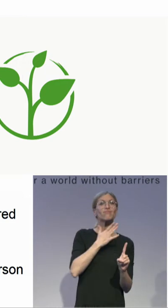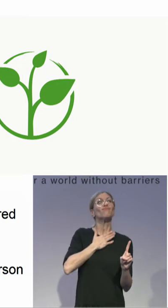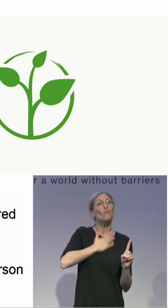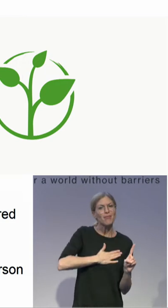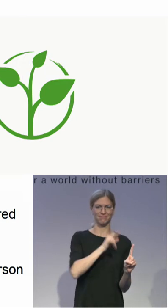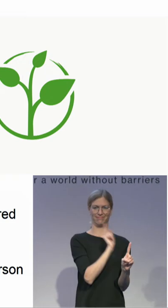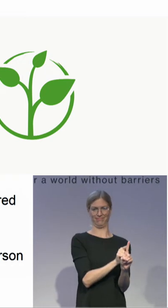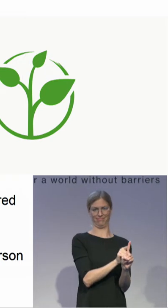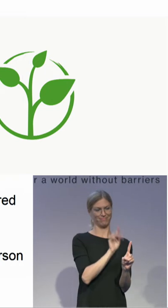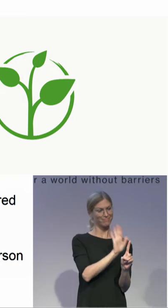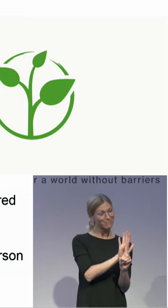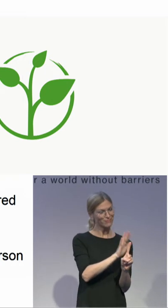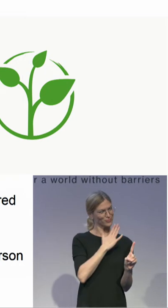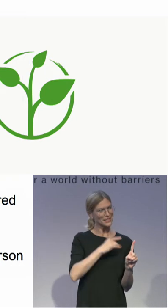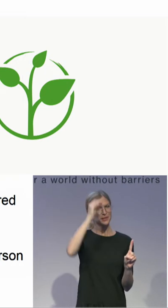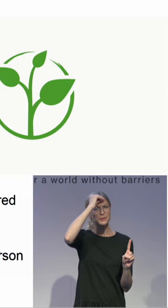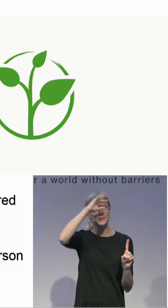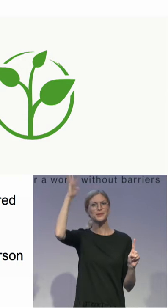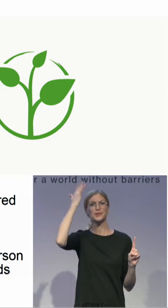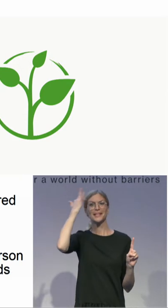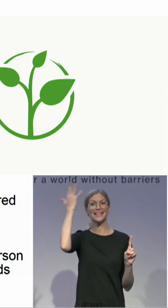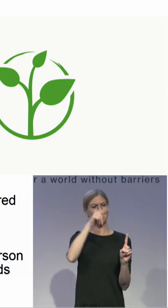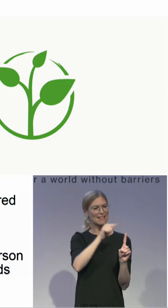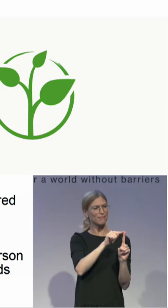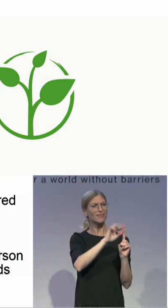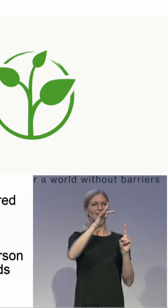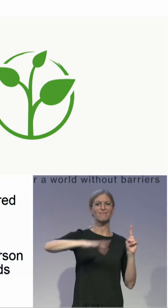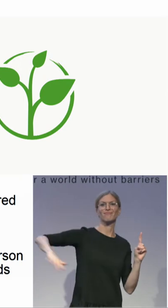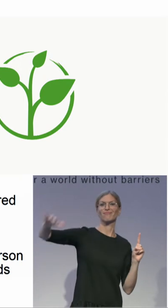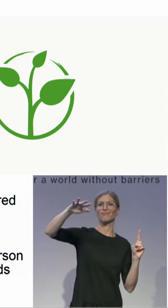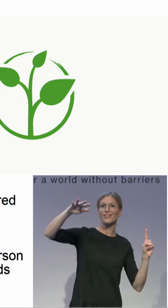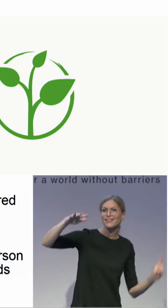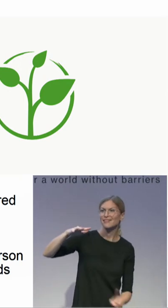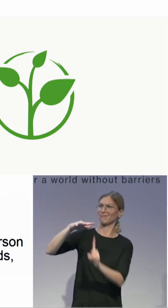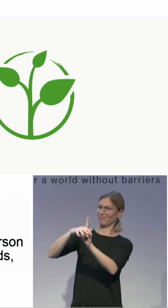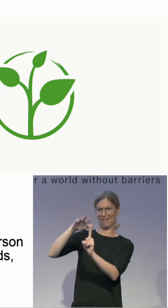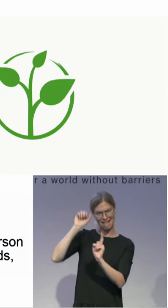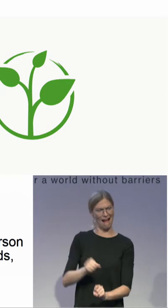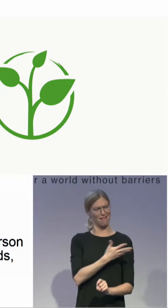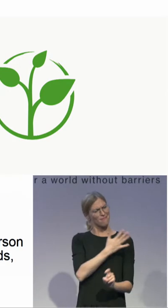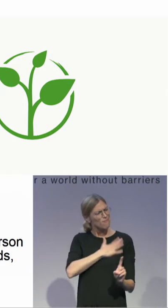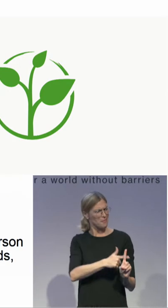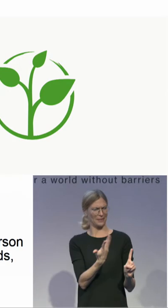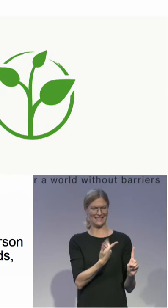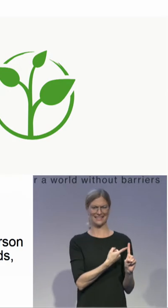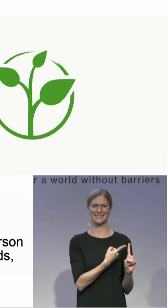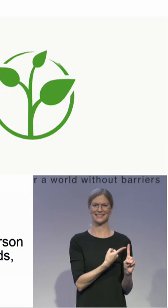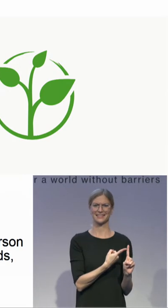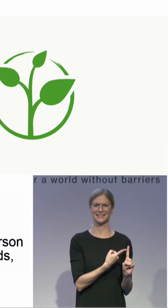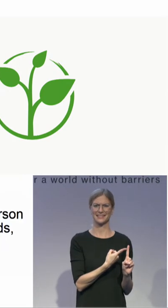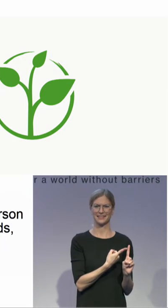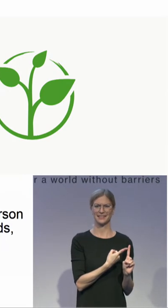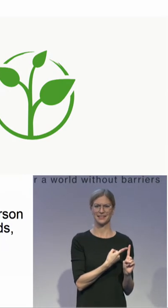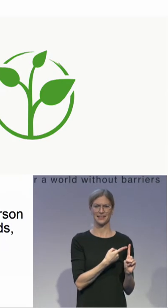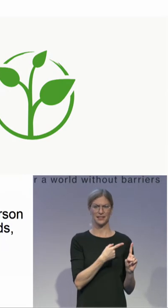part of the society. So it's all about what does the person really need and then you came up with the care